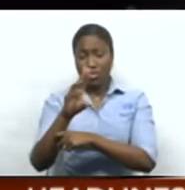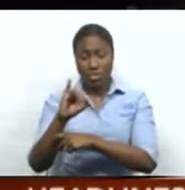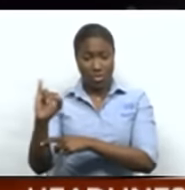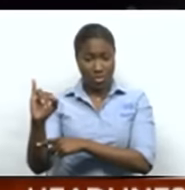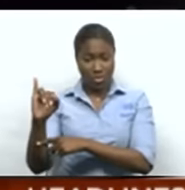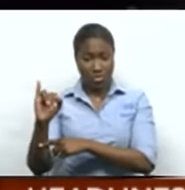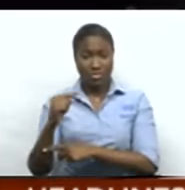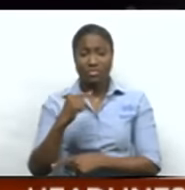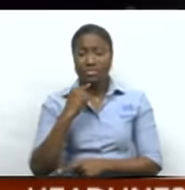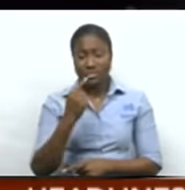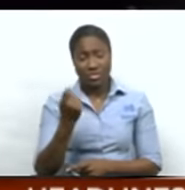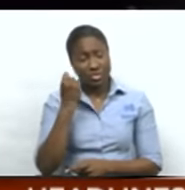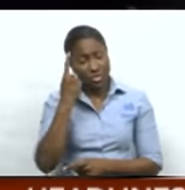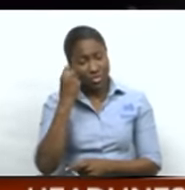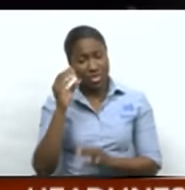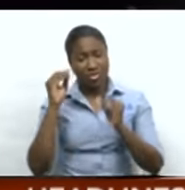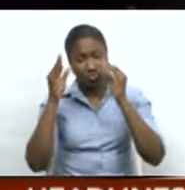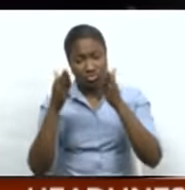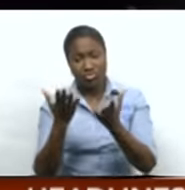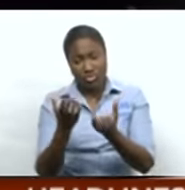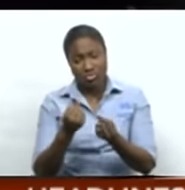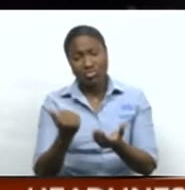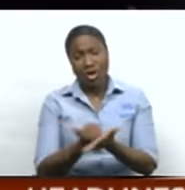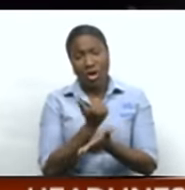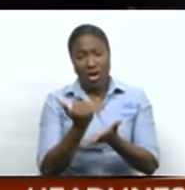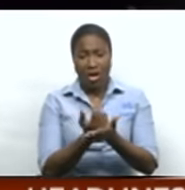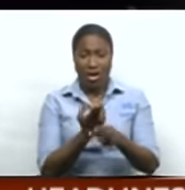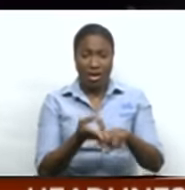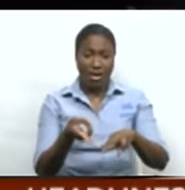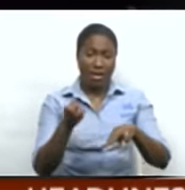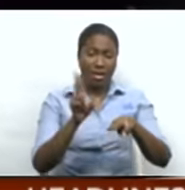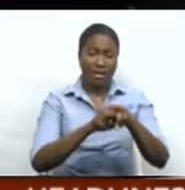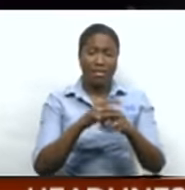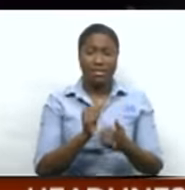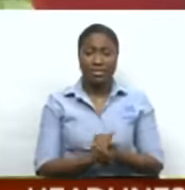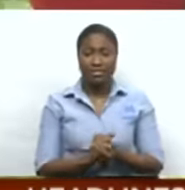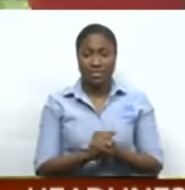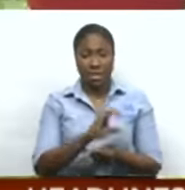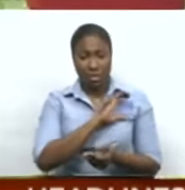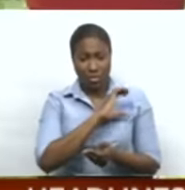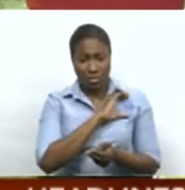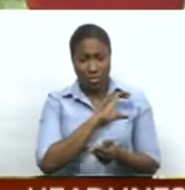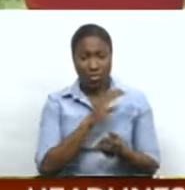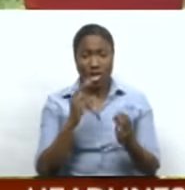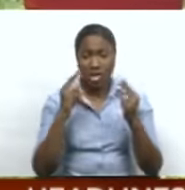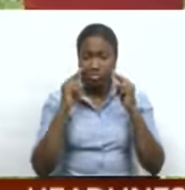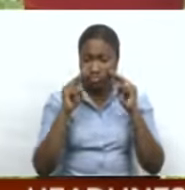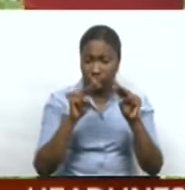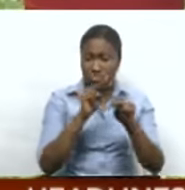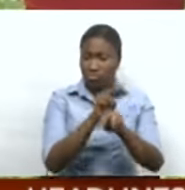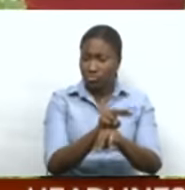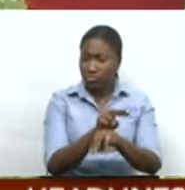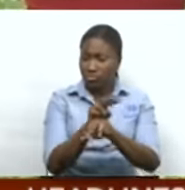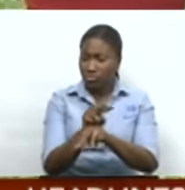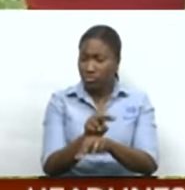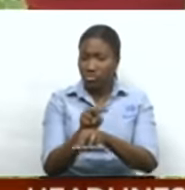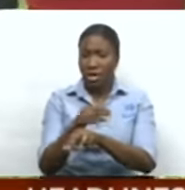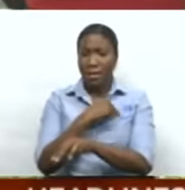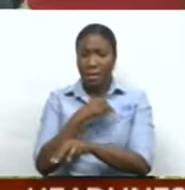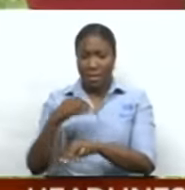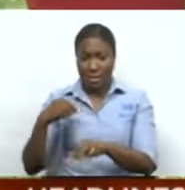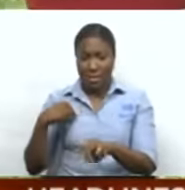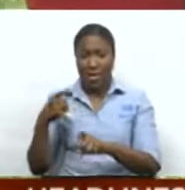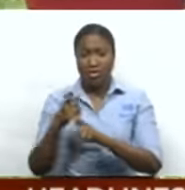empathizes with them and their call for higher wages. Under the watchful eye of the police, members of the West Indies group of university teachers